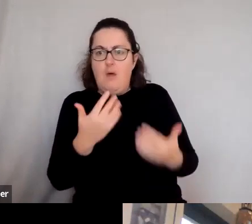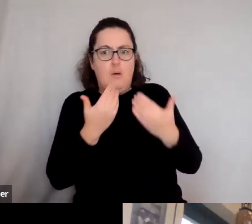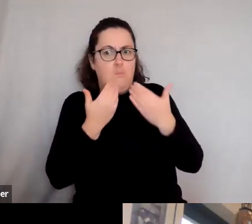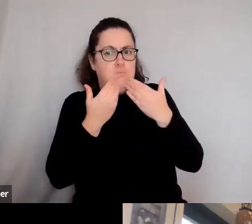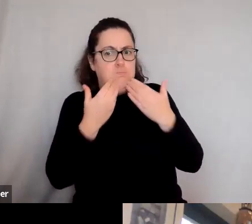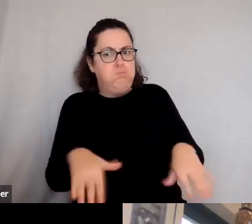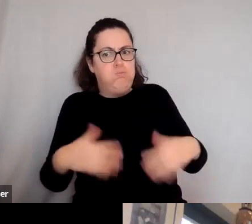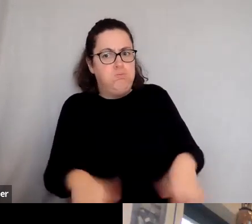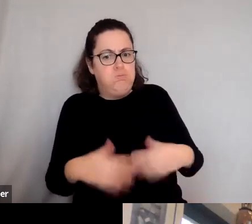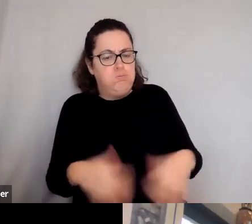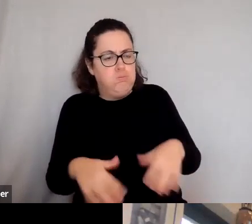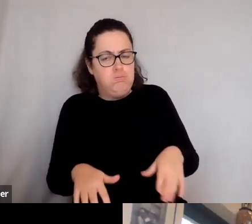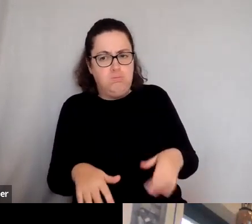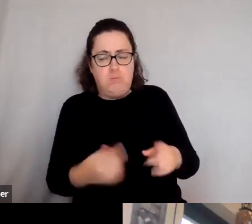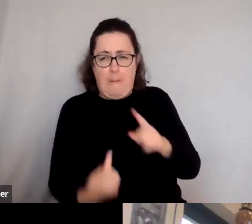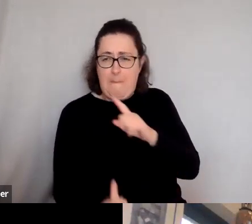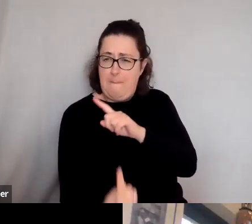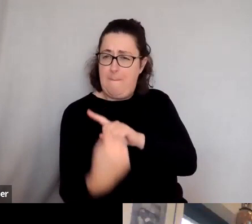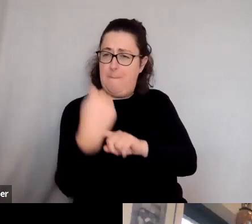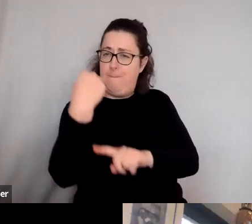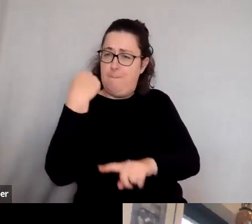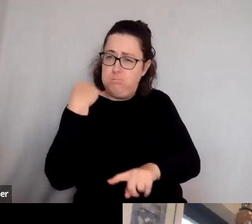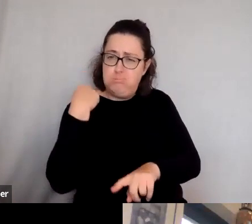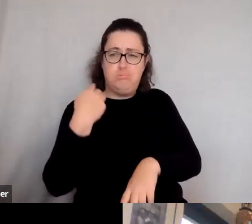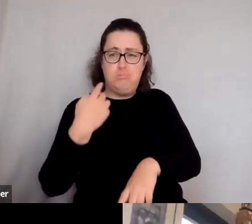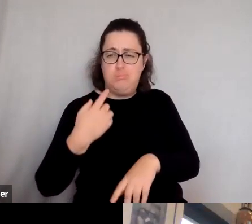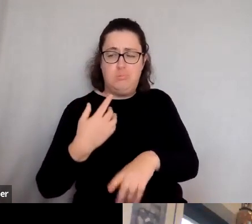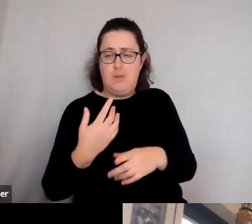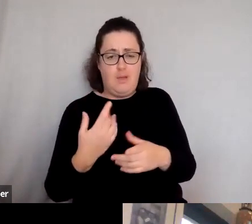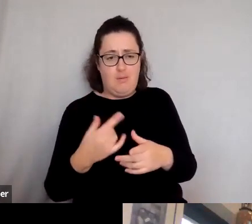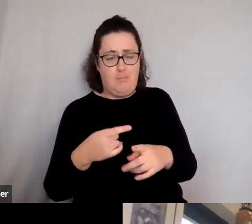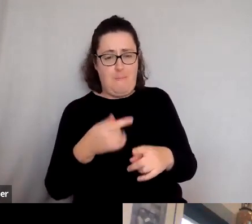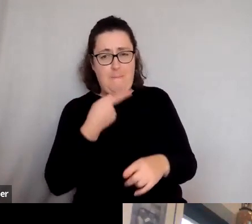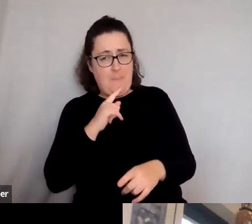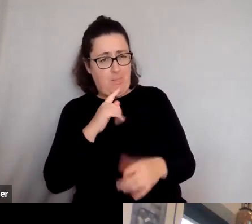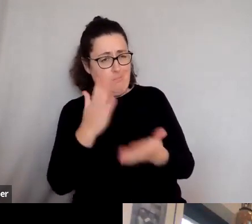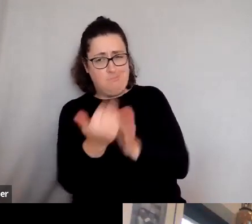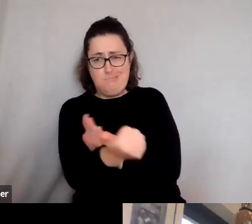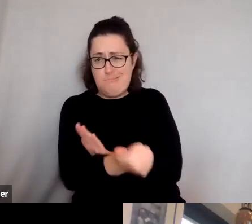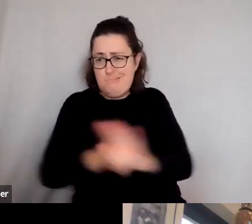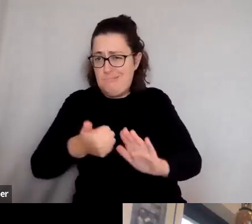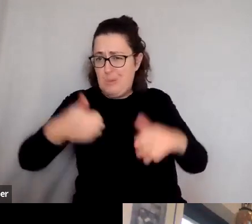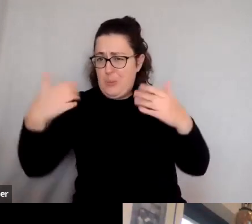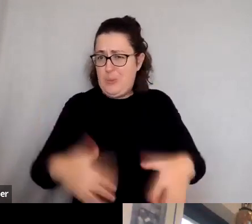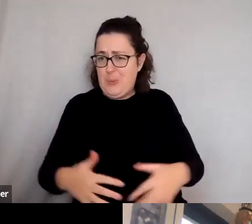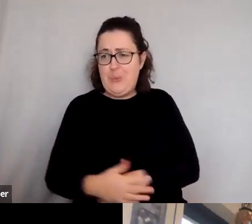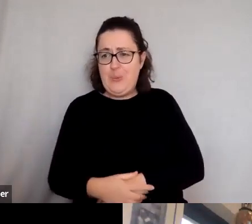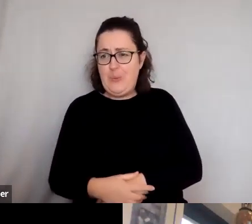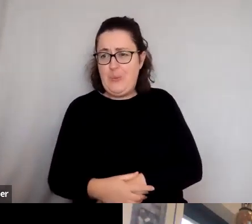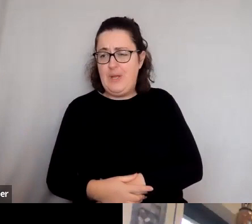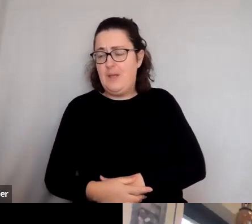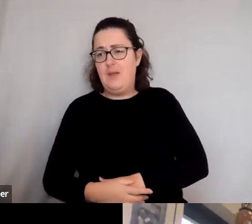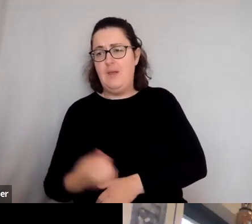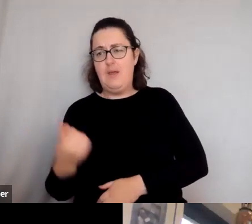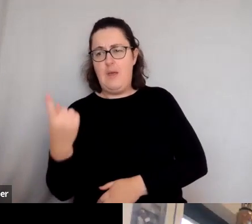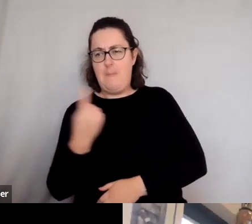was that people so long ago could be so brilliant. You know, I'd kind of, I'd somehow grasped a